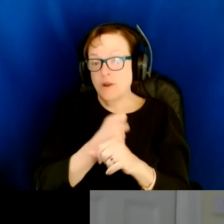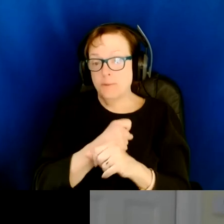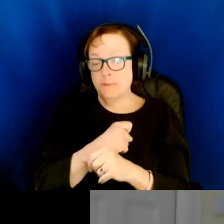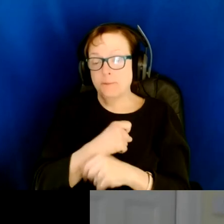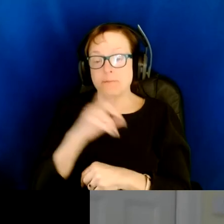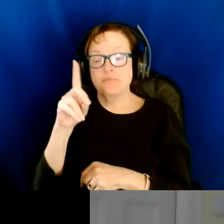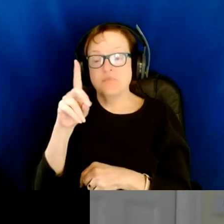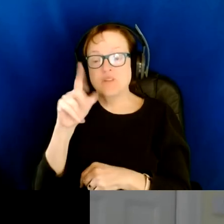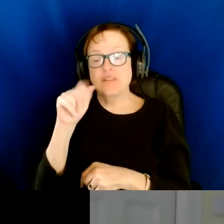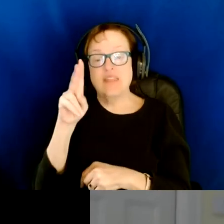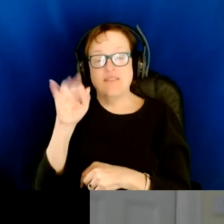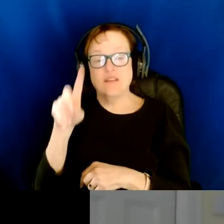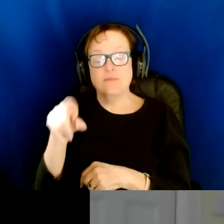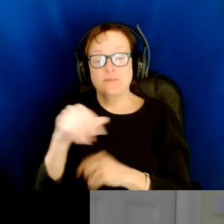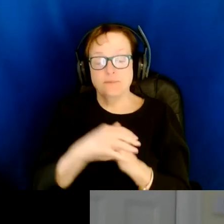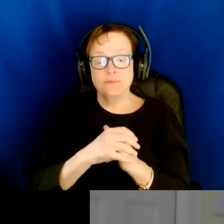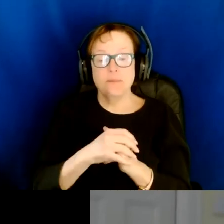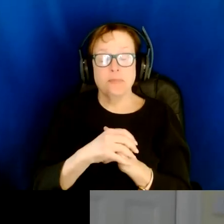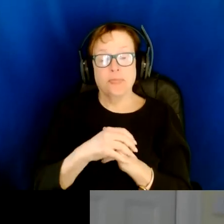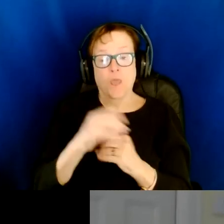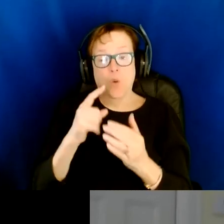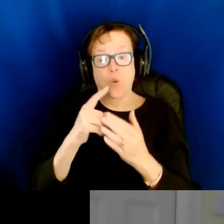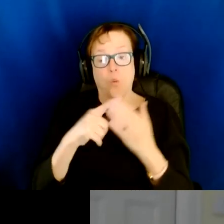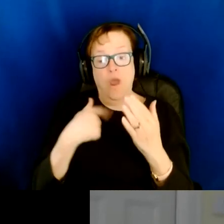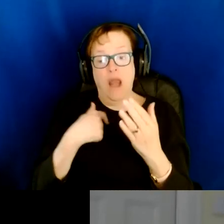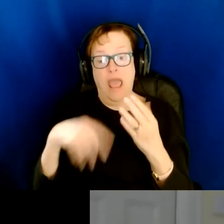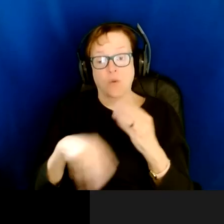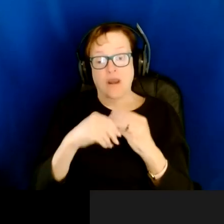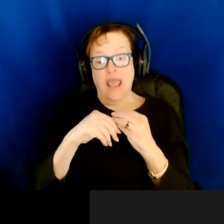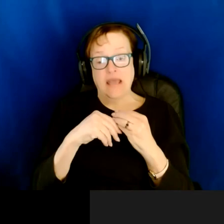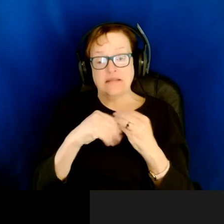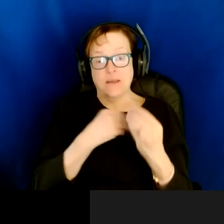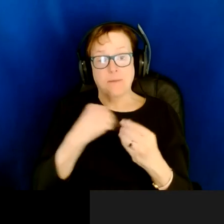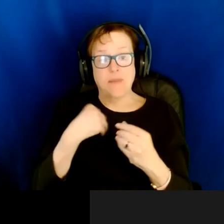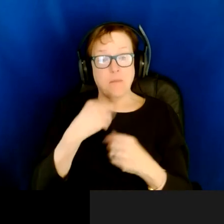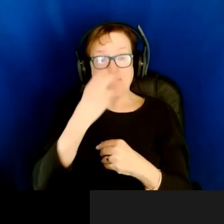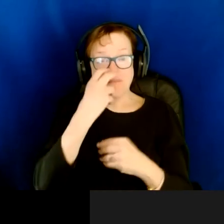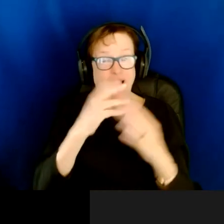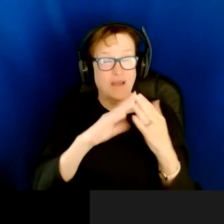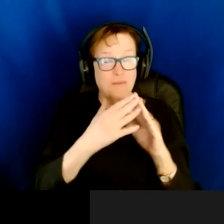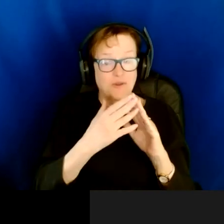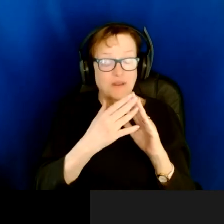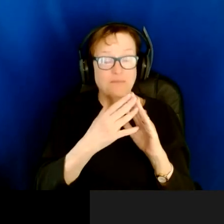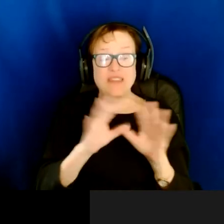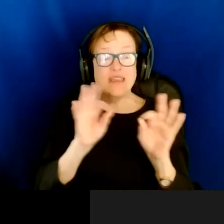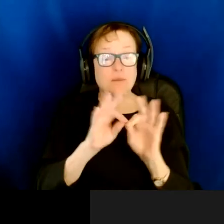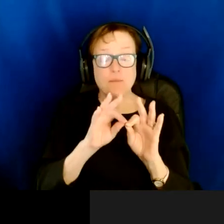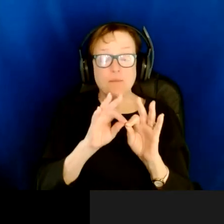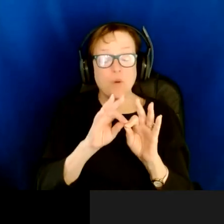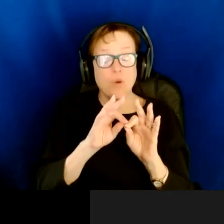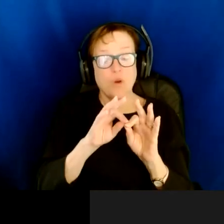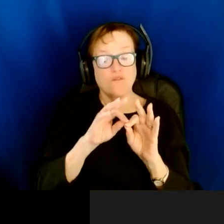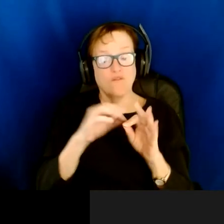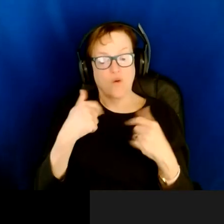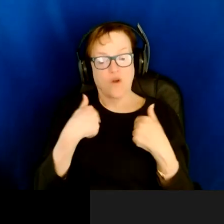and it's David. And the thing, what I would add as, as a member of the blind community, what is so important here is for people in the community